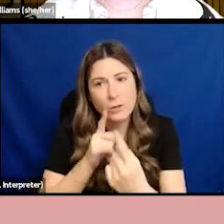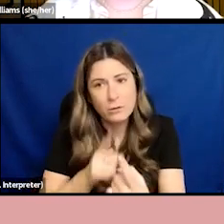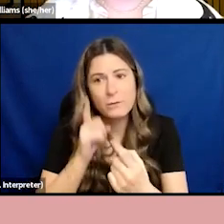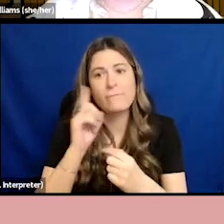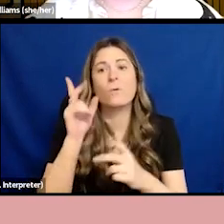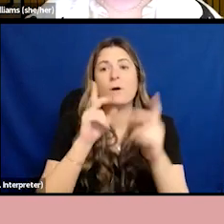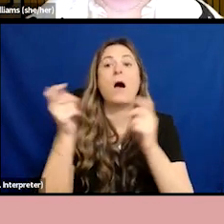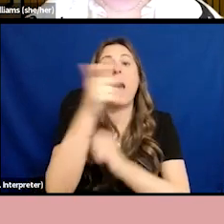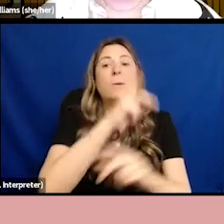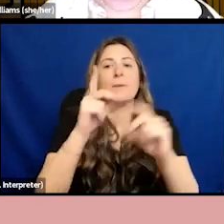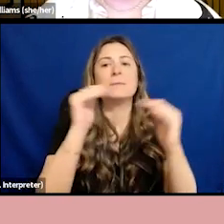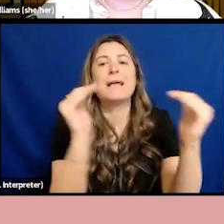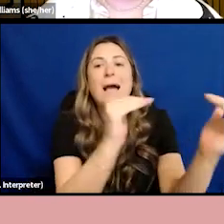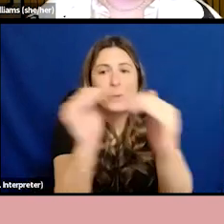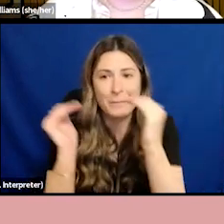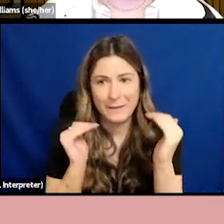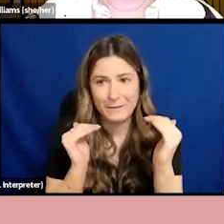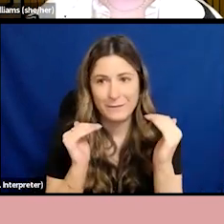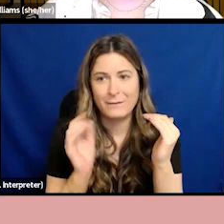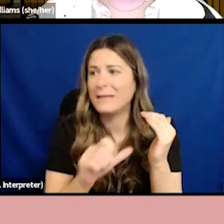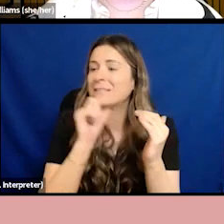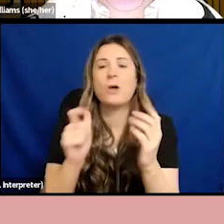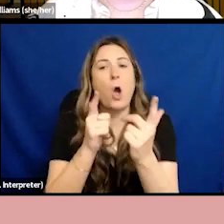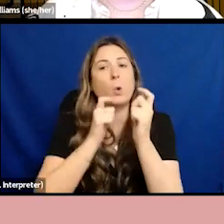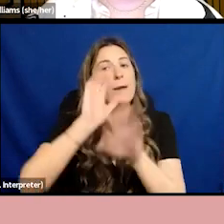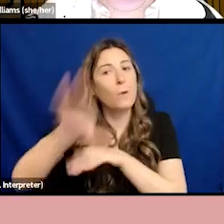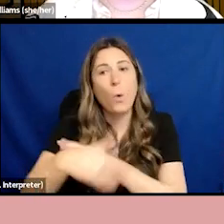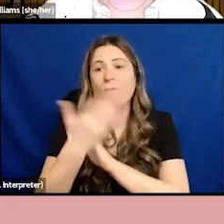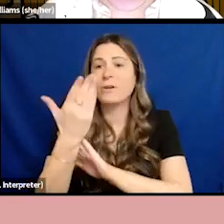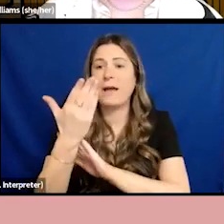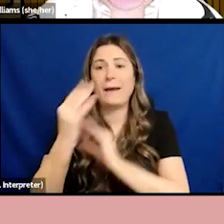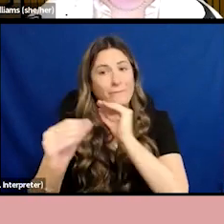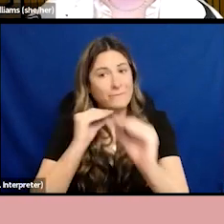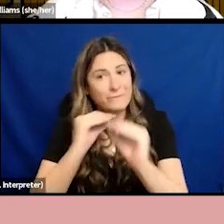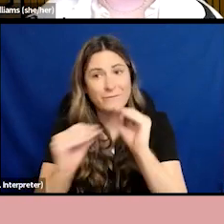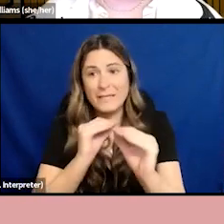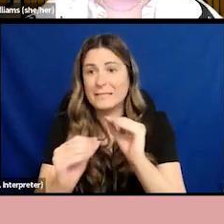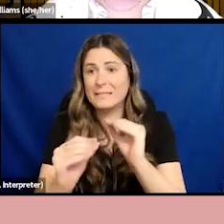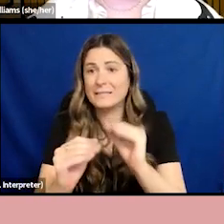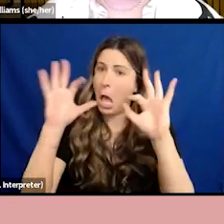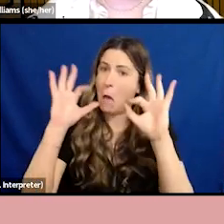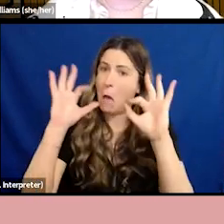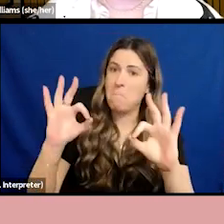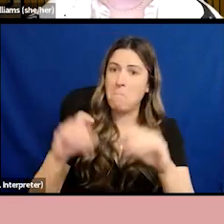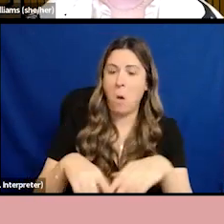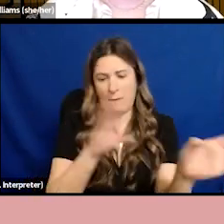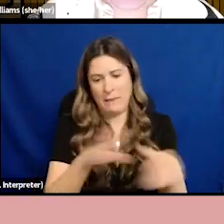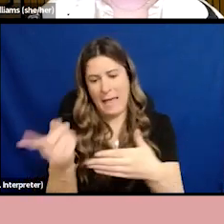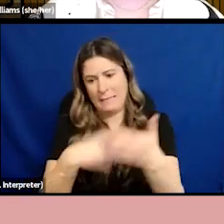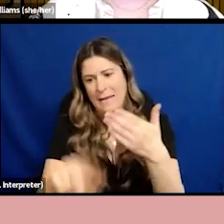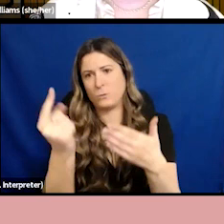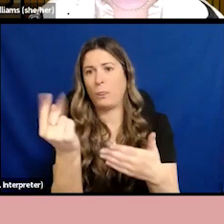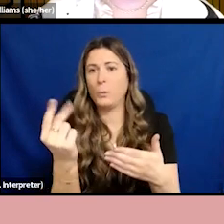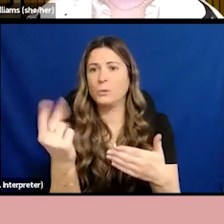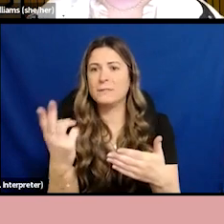because there is no quick fix here. There is no, next Thursday we have solved this. And